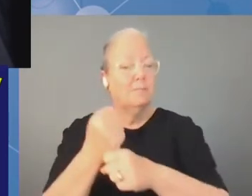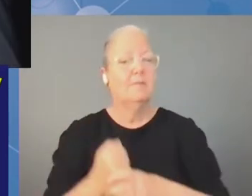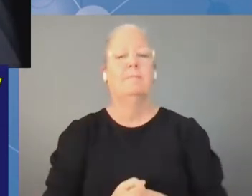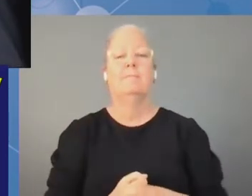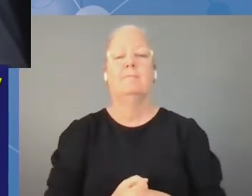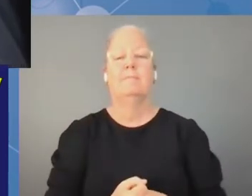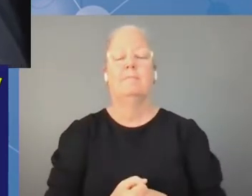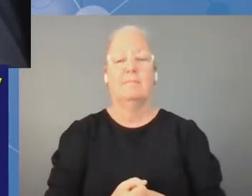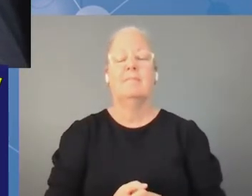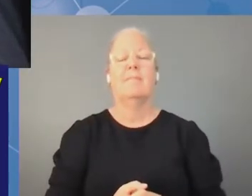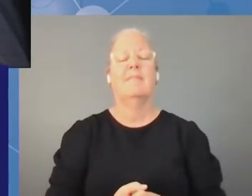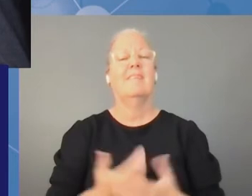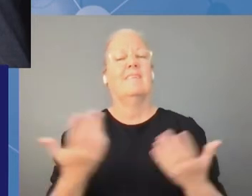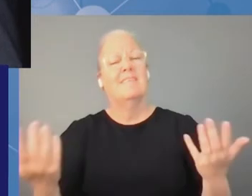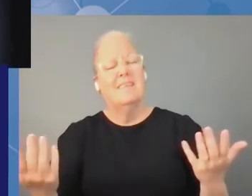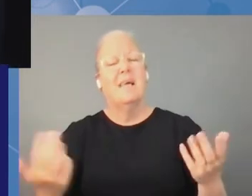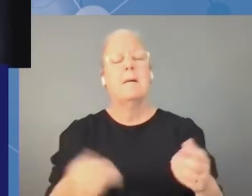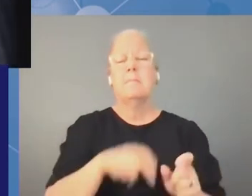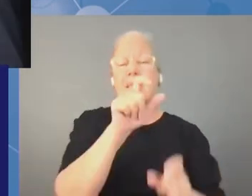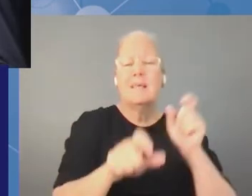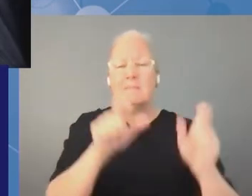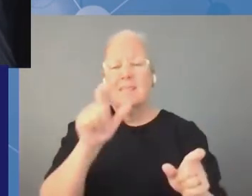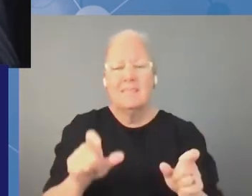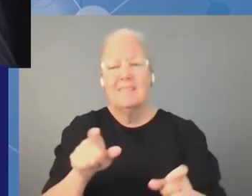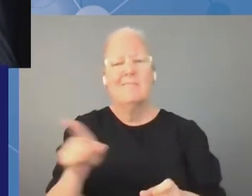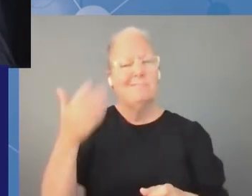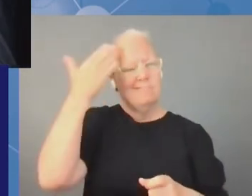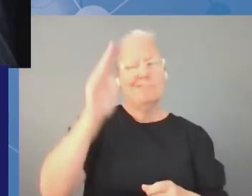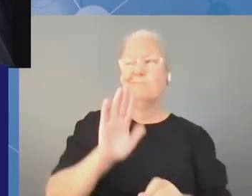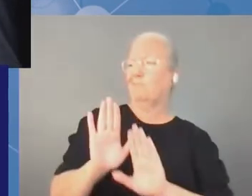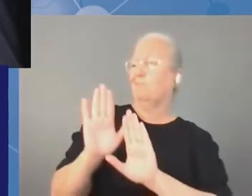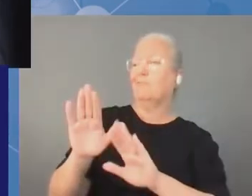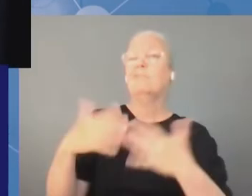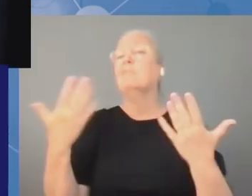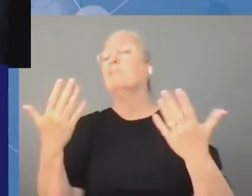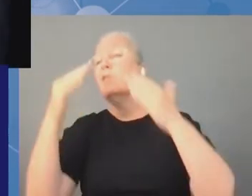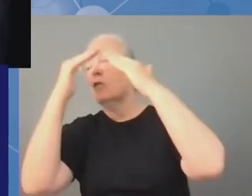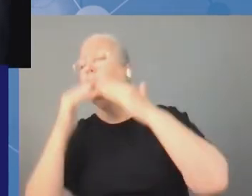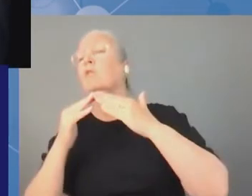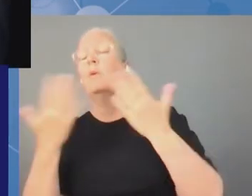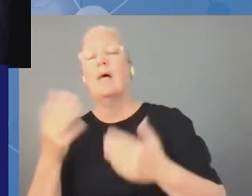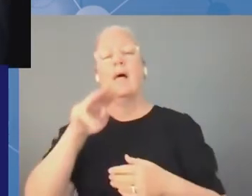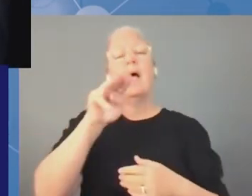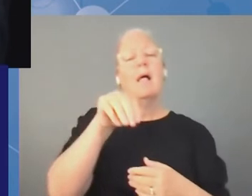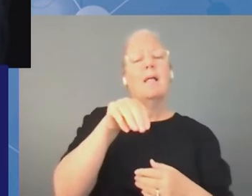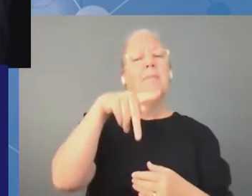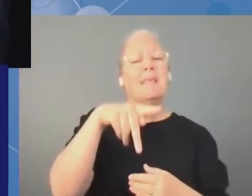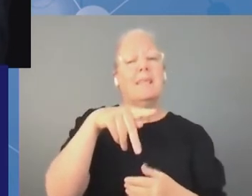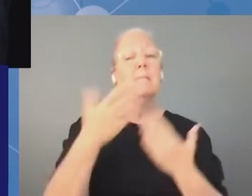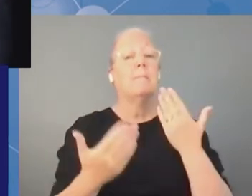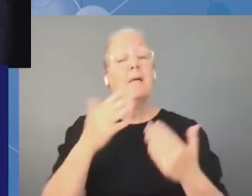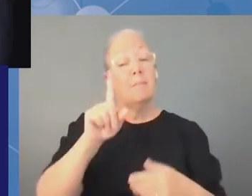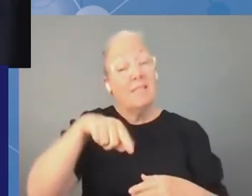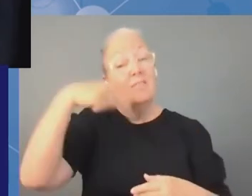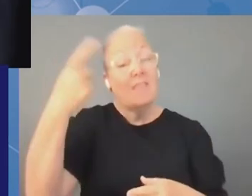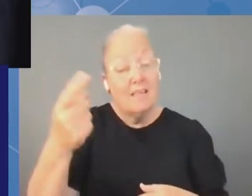between people really don't know their mps so whereby you you can have a page for the next um coming igf